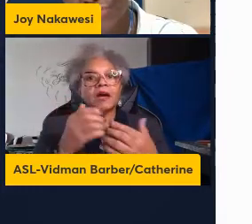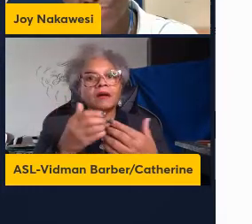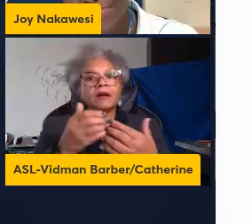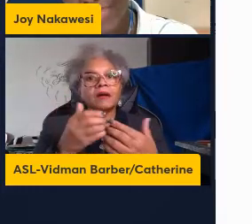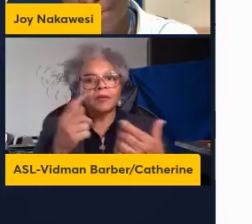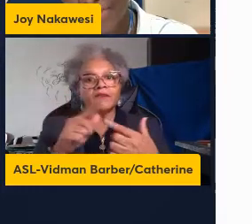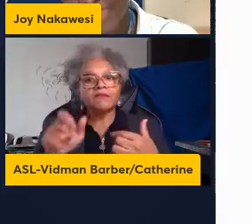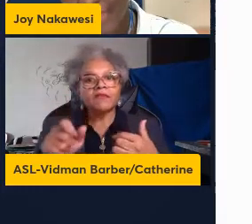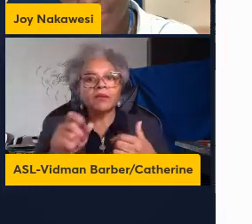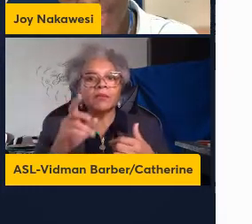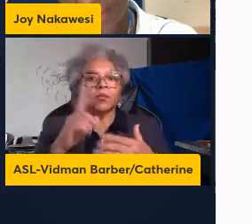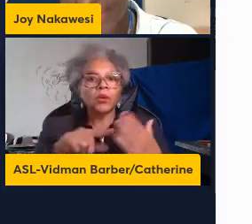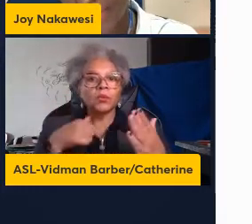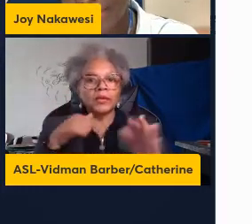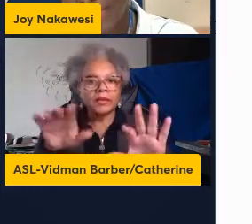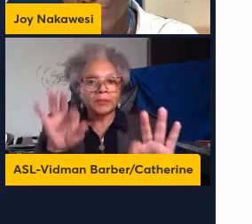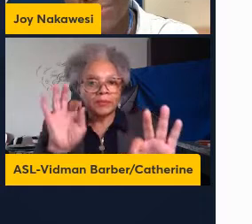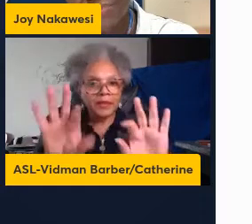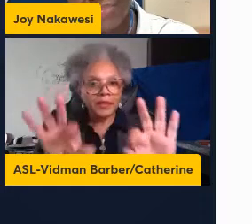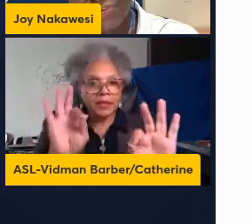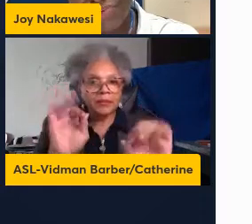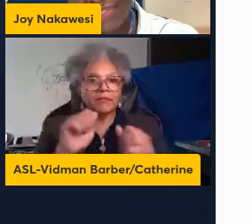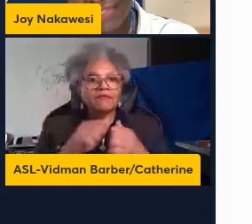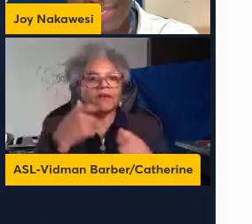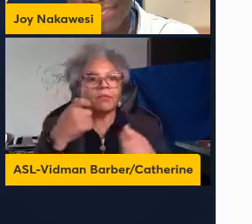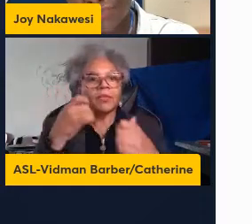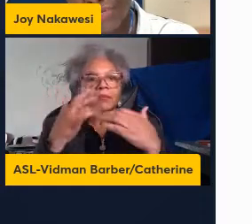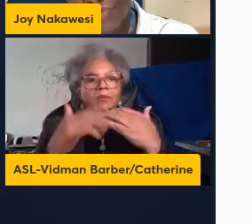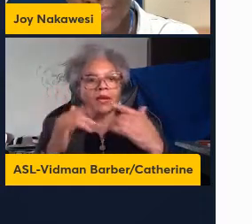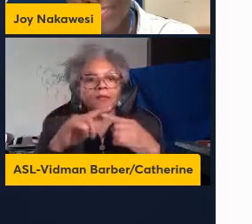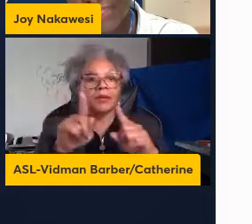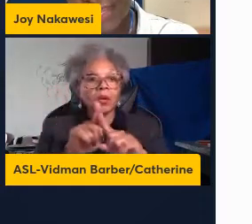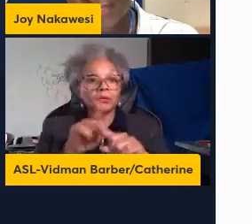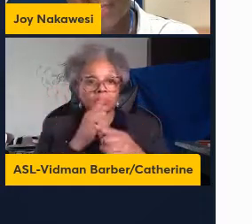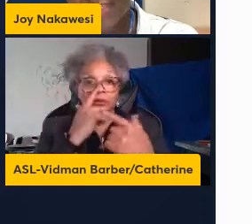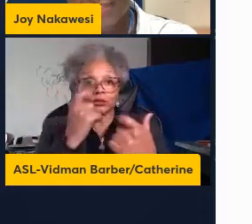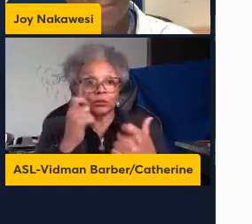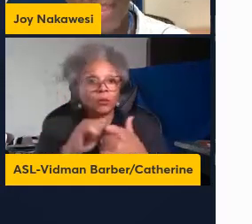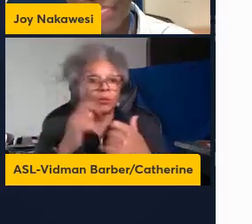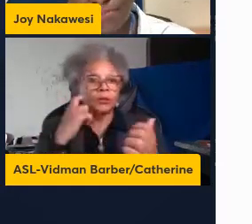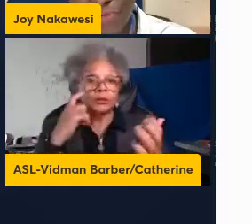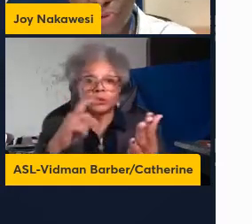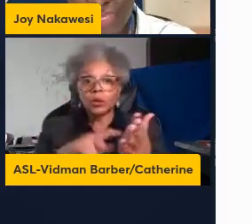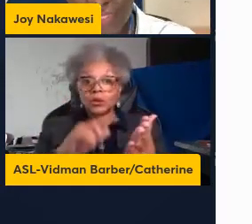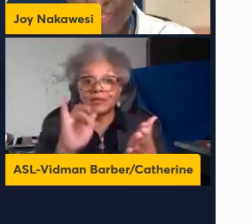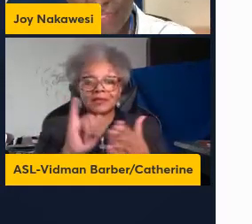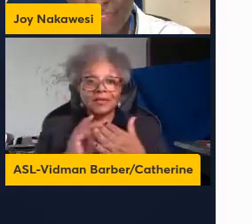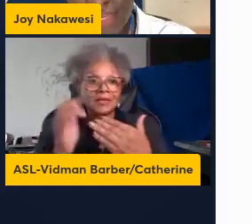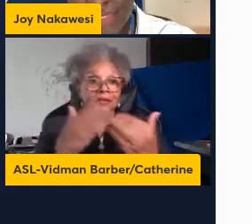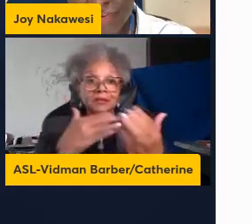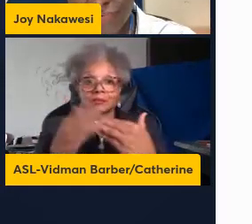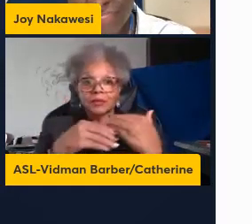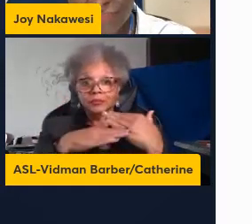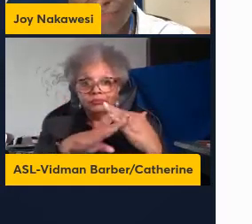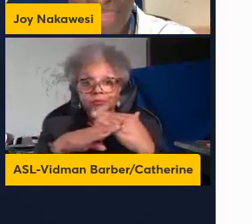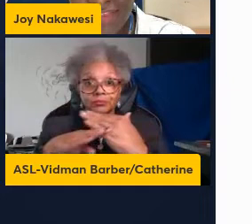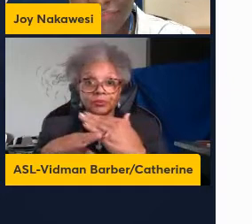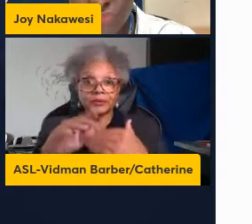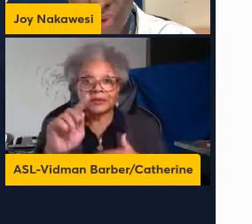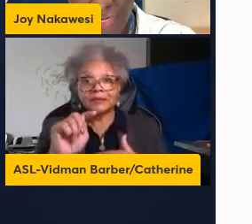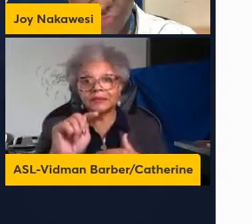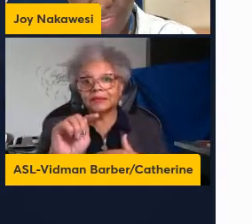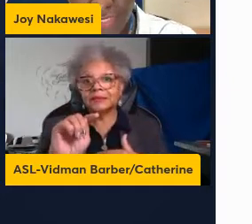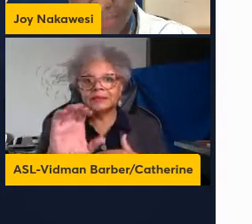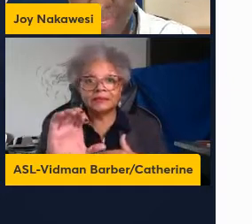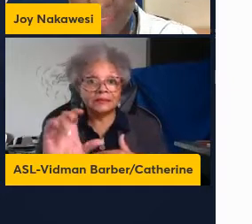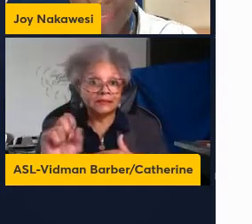we could pick up in the blood but also interestingly we noted that despite blocking T-cell egress from the